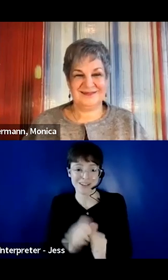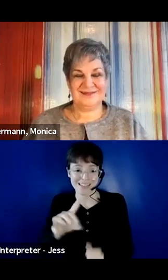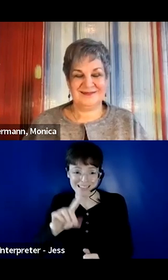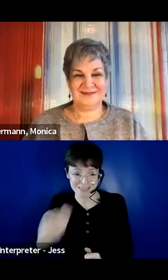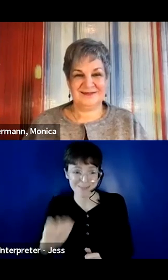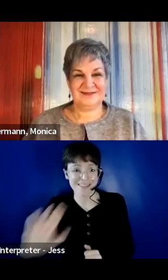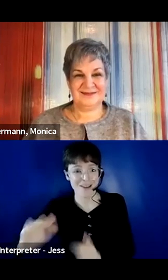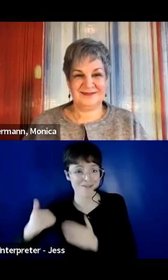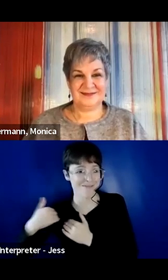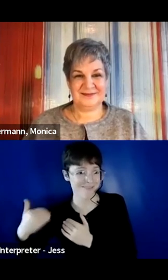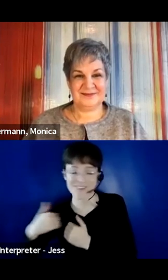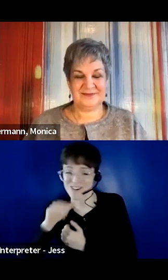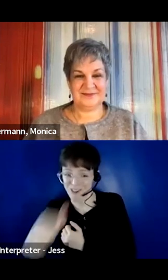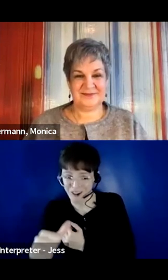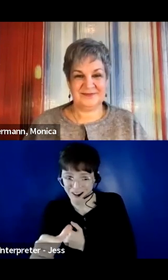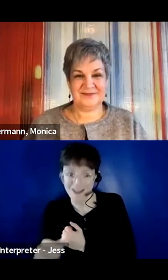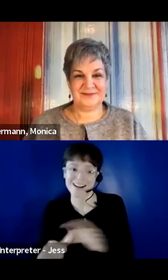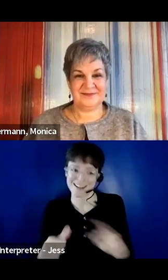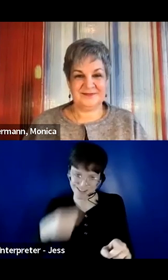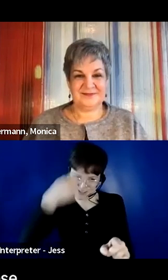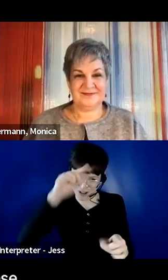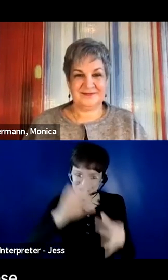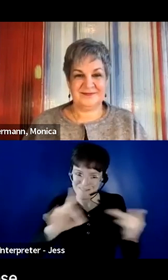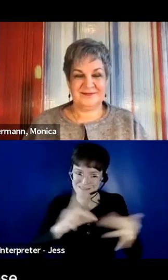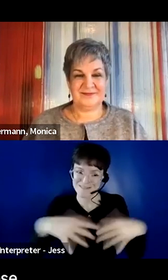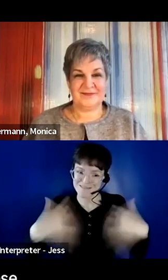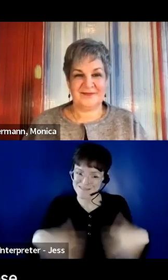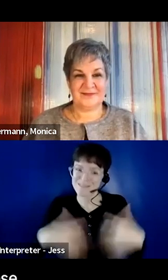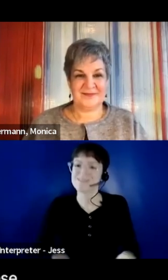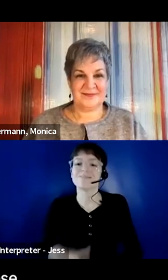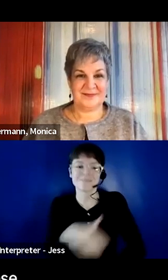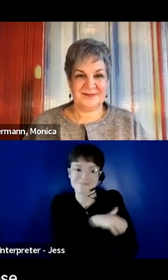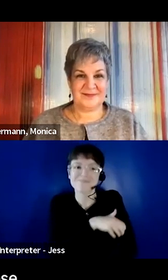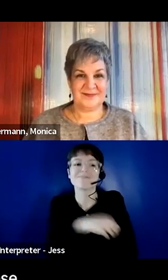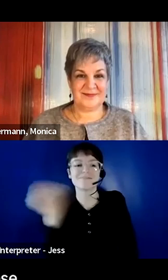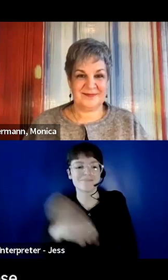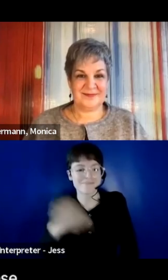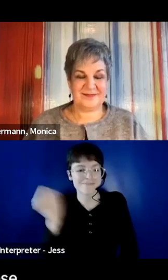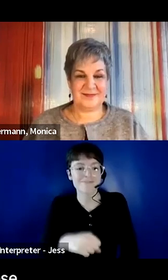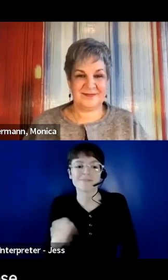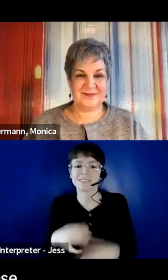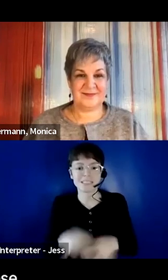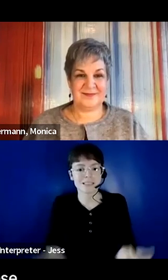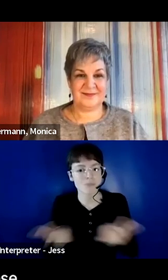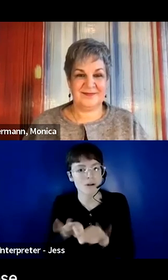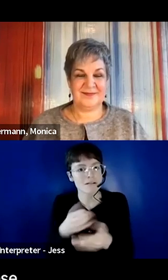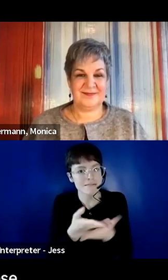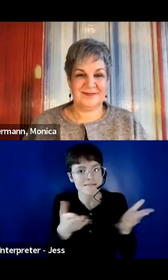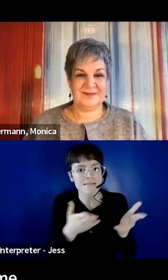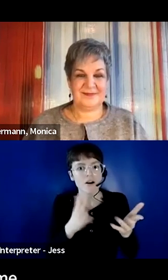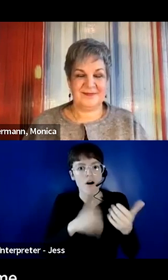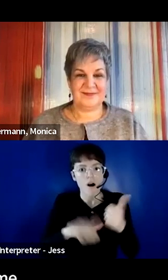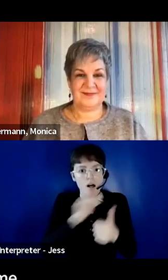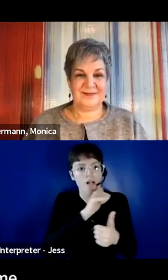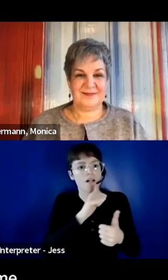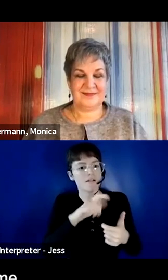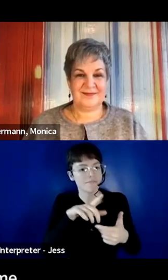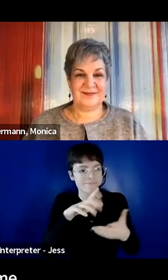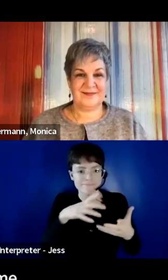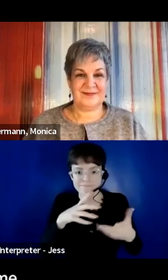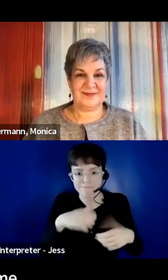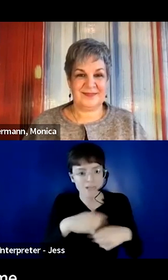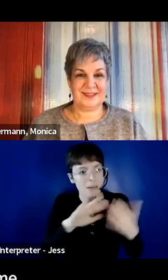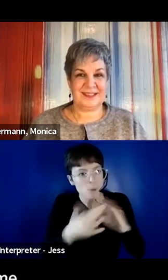work together as an organization and as a community to make sure that we're providing these resources and these tools for everyone. And most